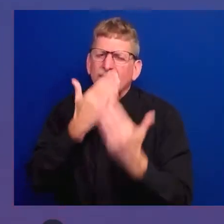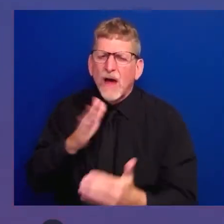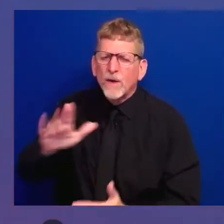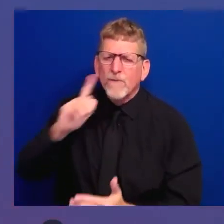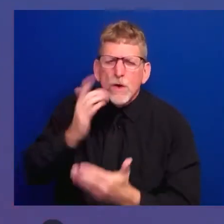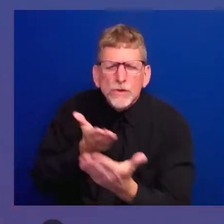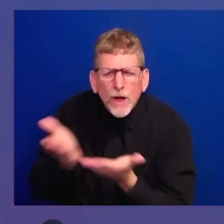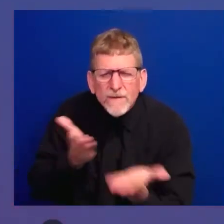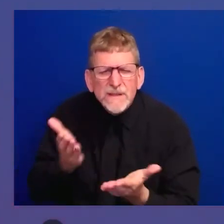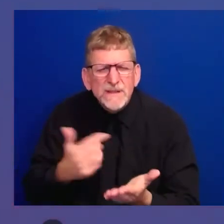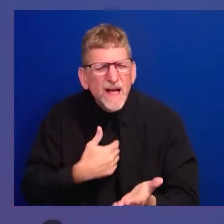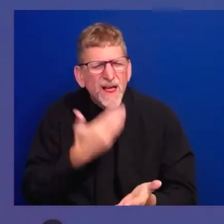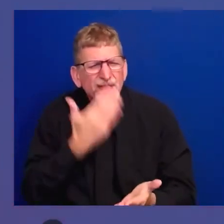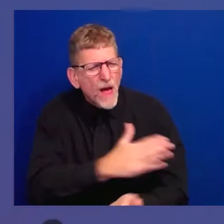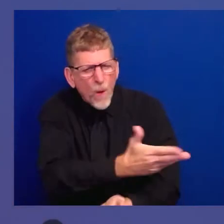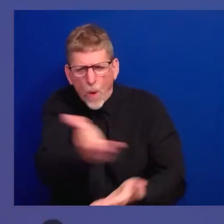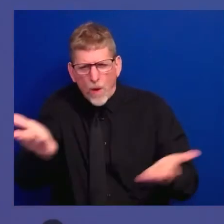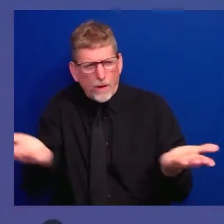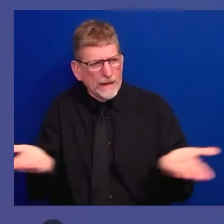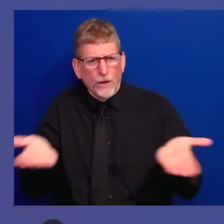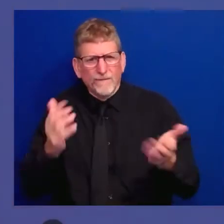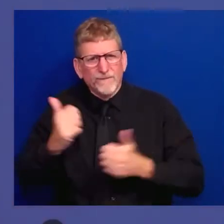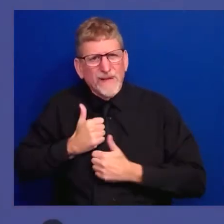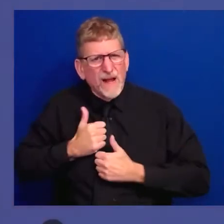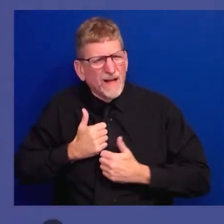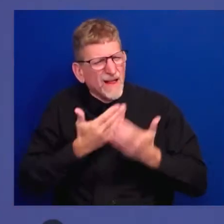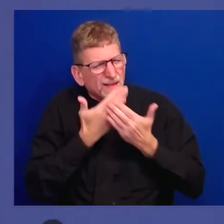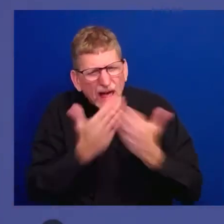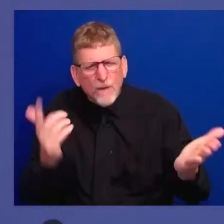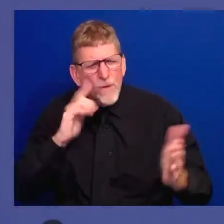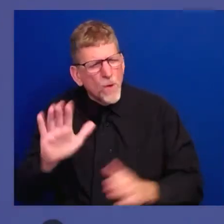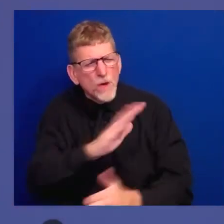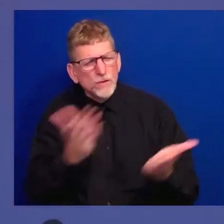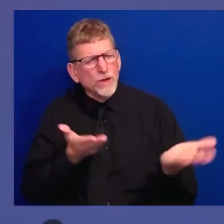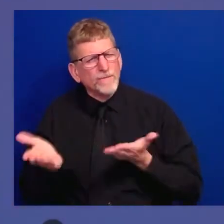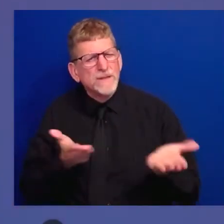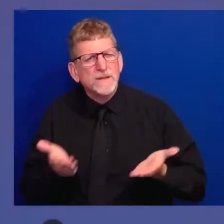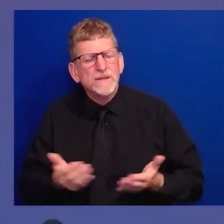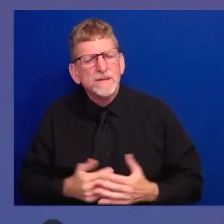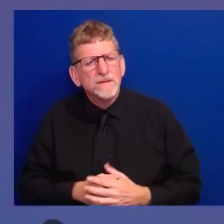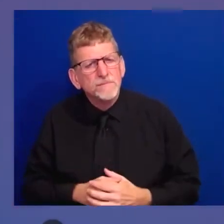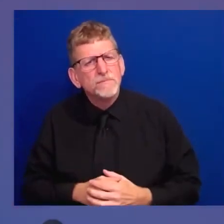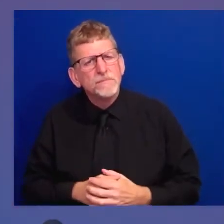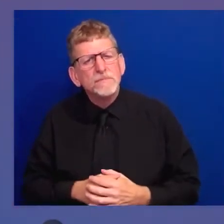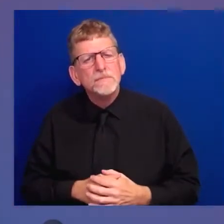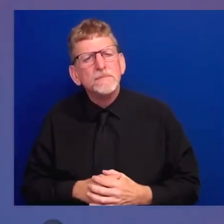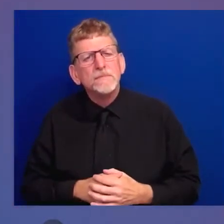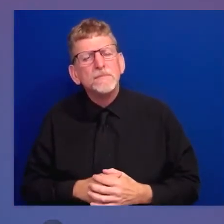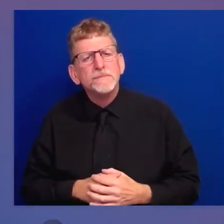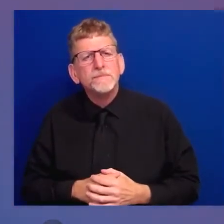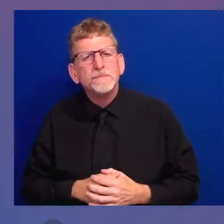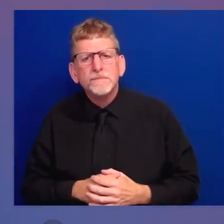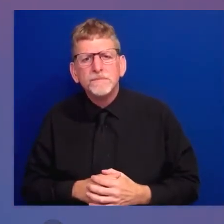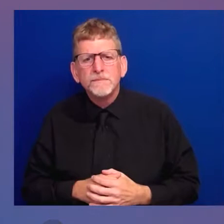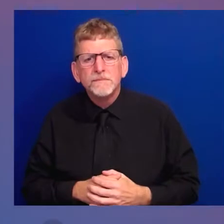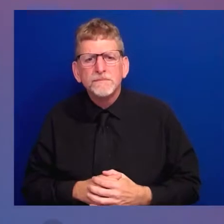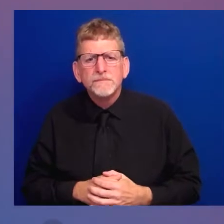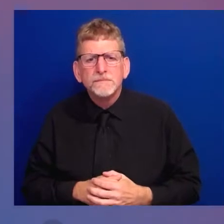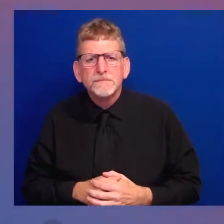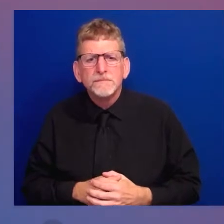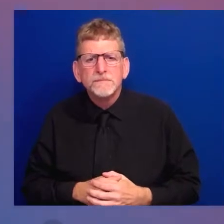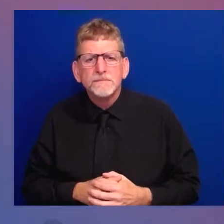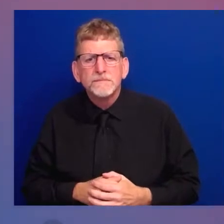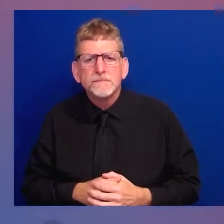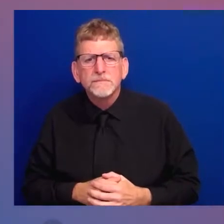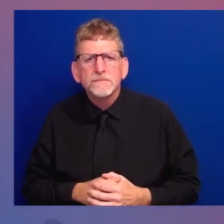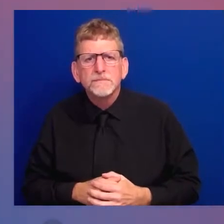And I hope, I hope that hearing, hearing you will inspire more veterans to